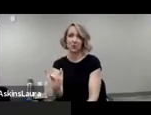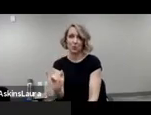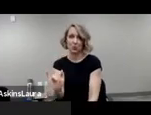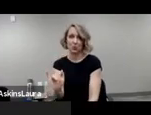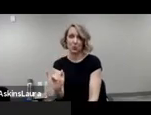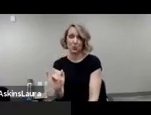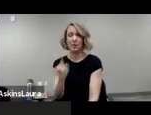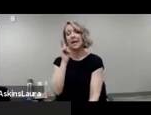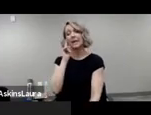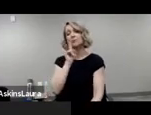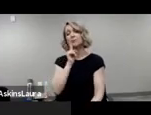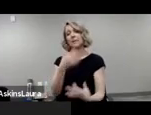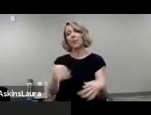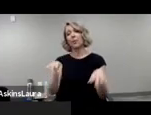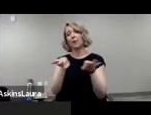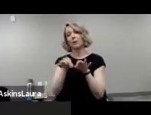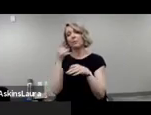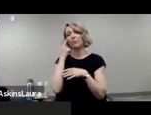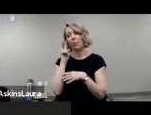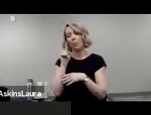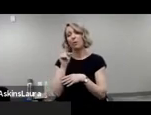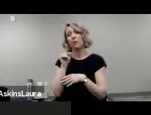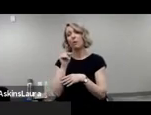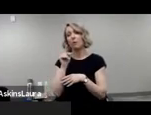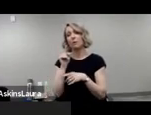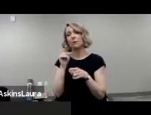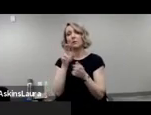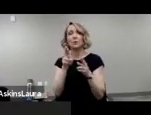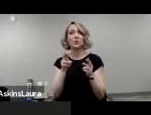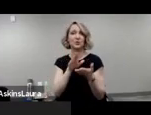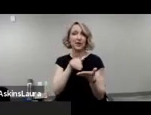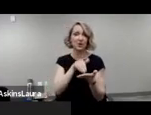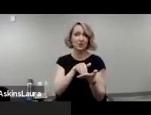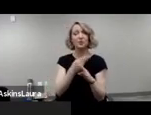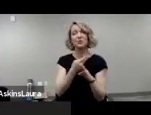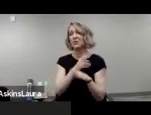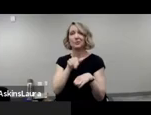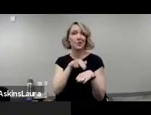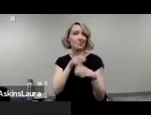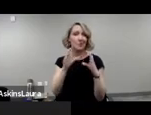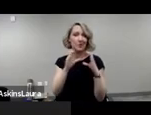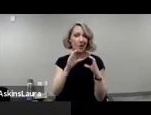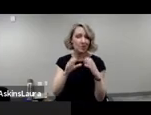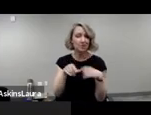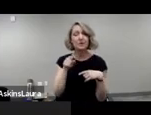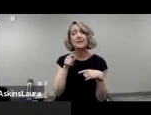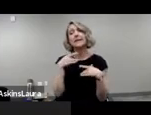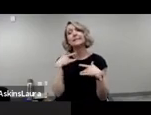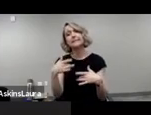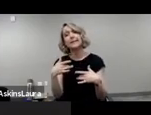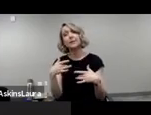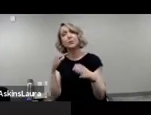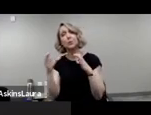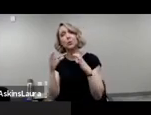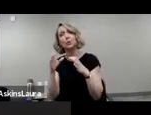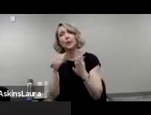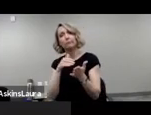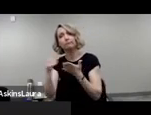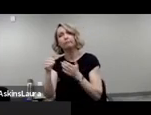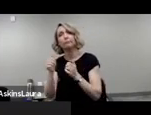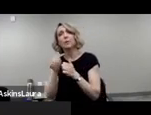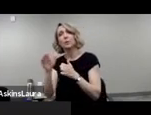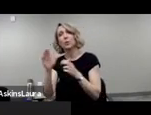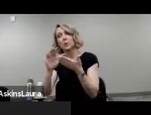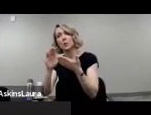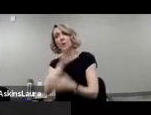really important to have them through their regular communication. Most of them communicate regularly with their clients and